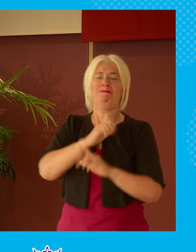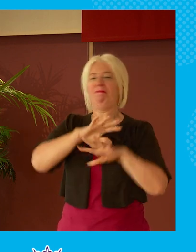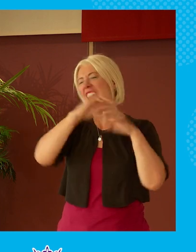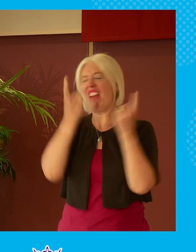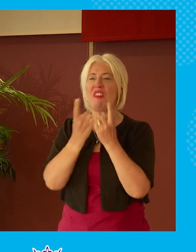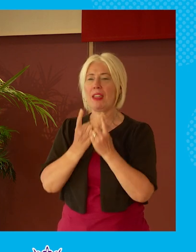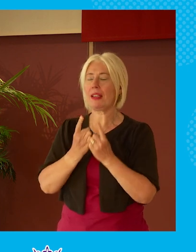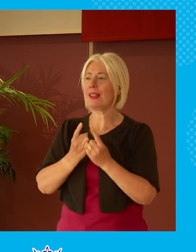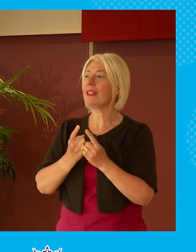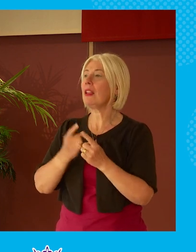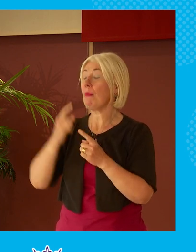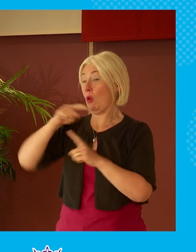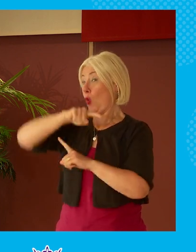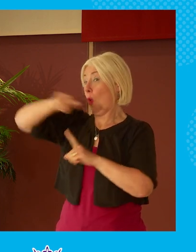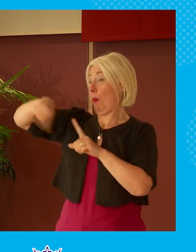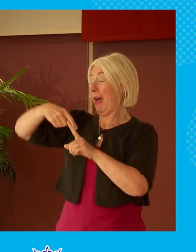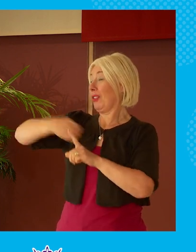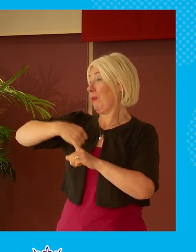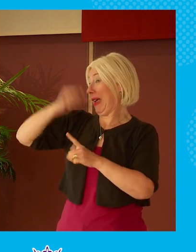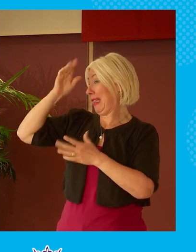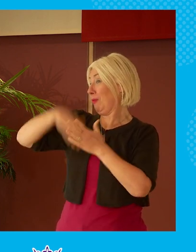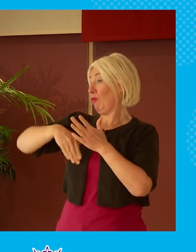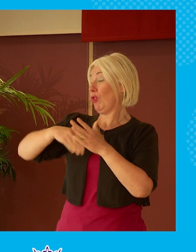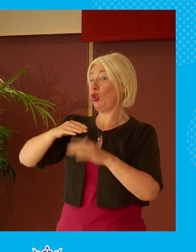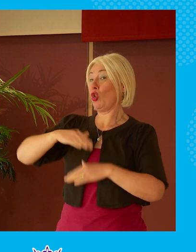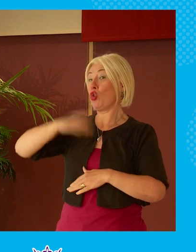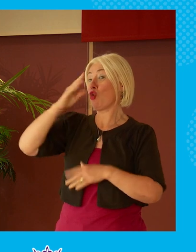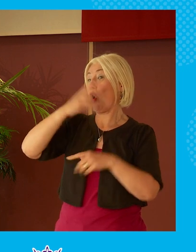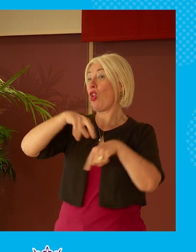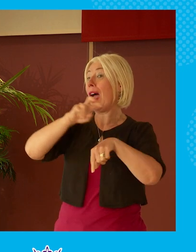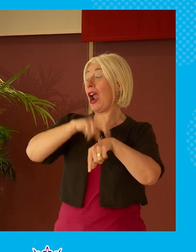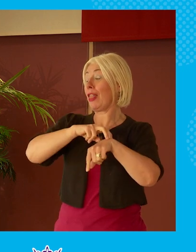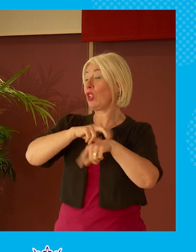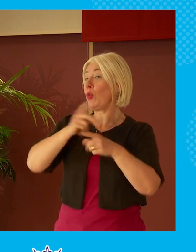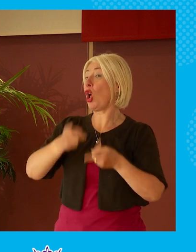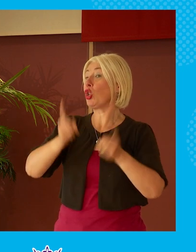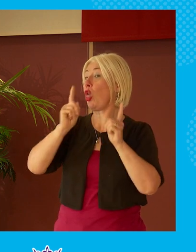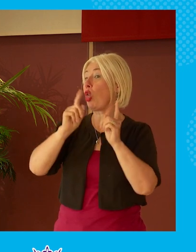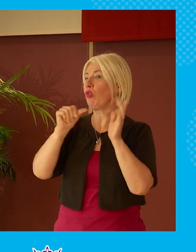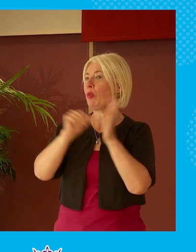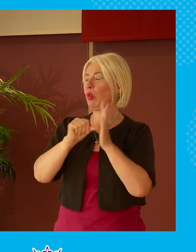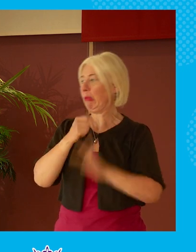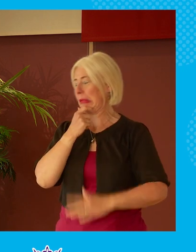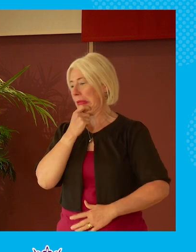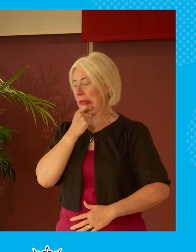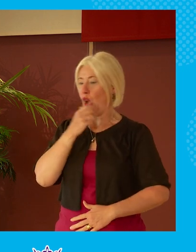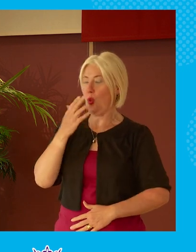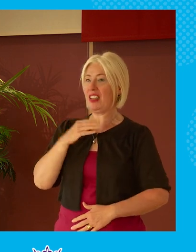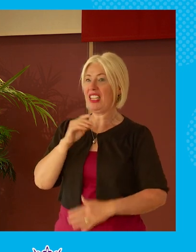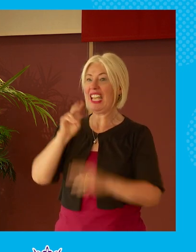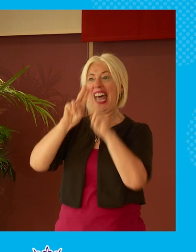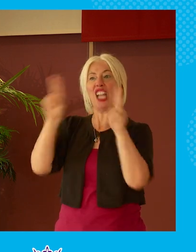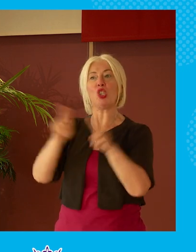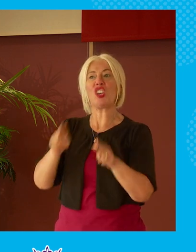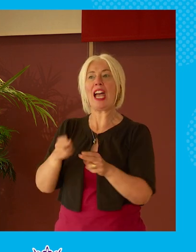bringing it back just the experience that i've in in northern ireland when we hit a thorny problem we do always go we needed international mediator and it does that's that's